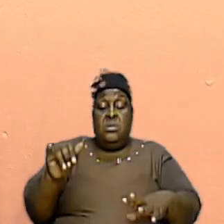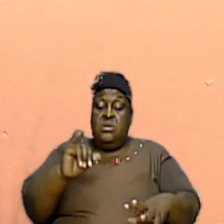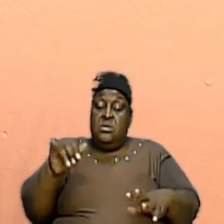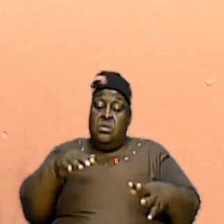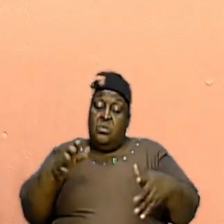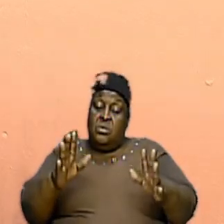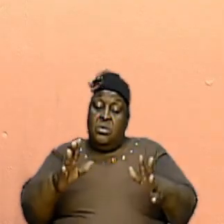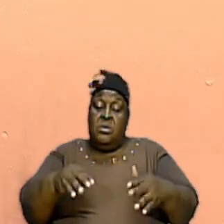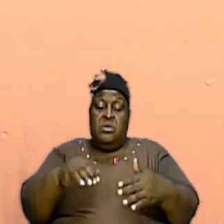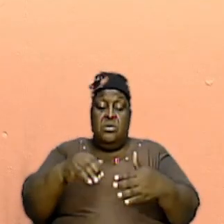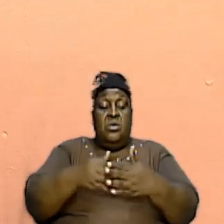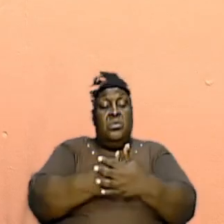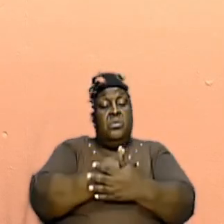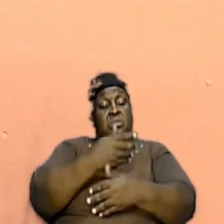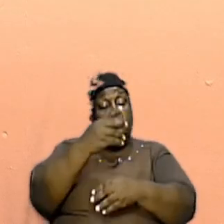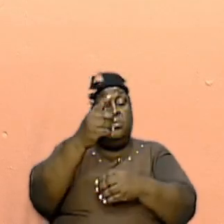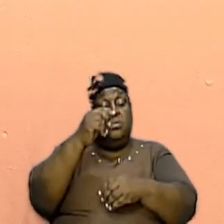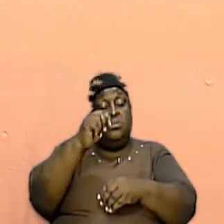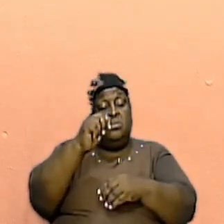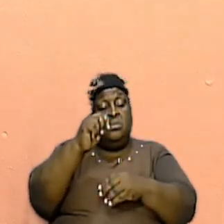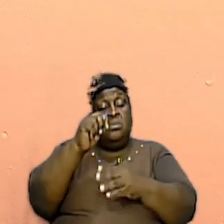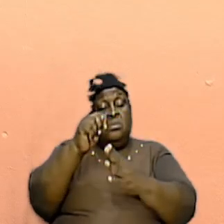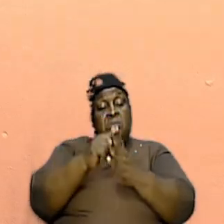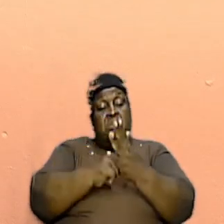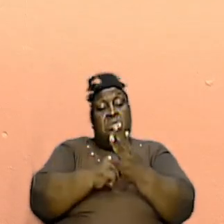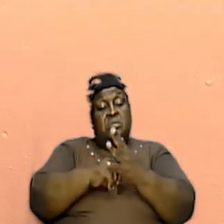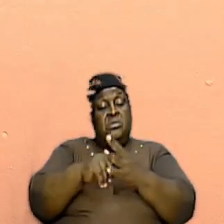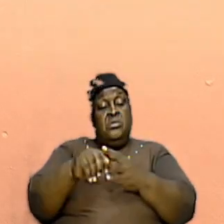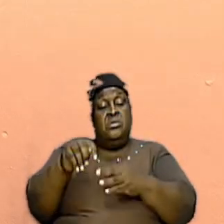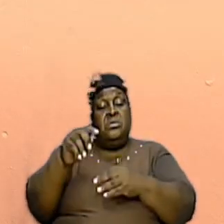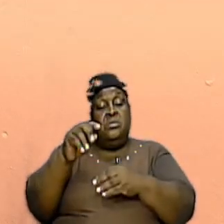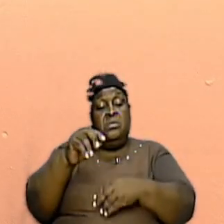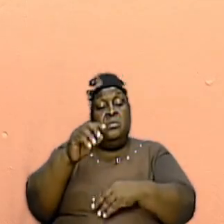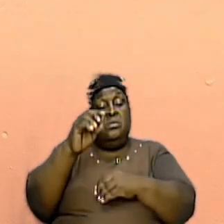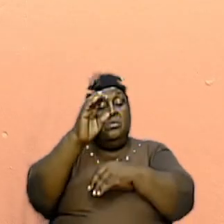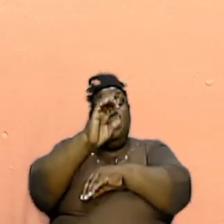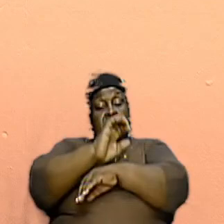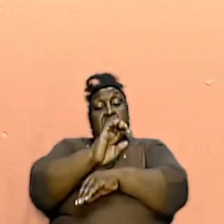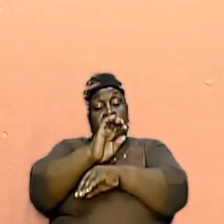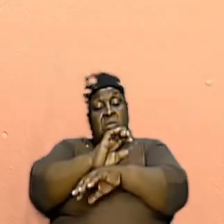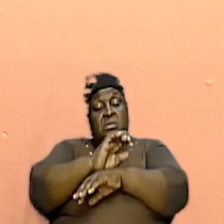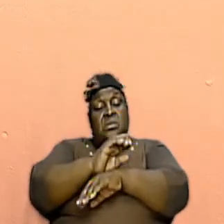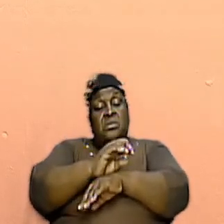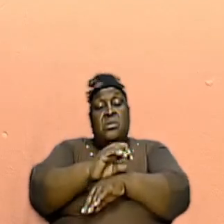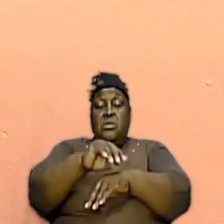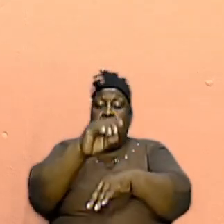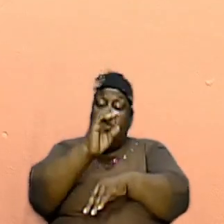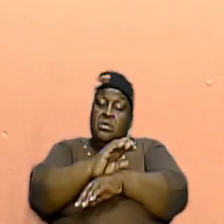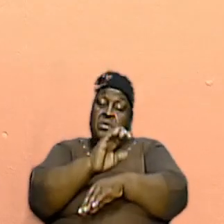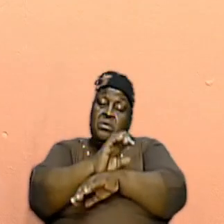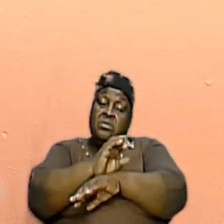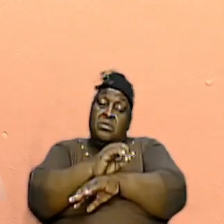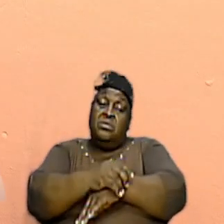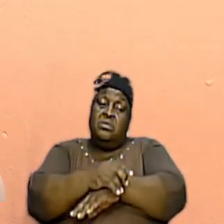Testament church and as we go through we are going to put it together that the church